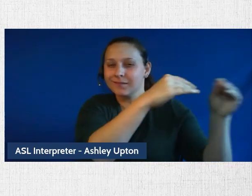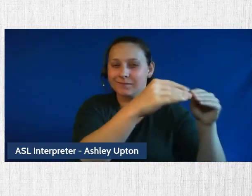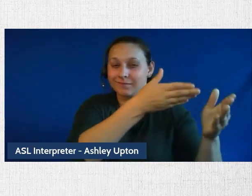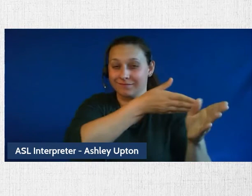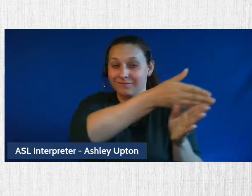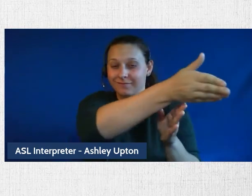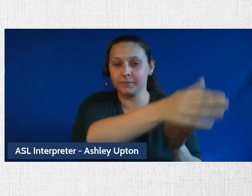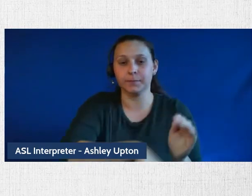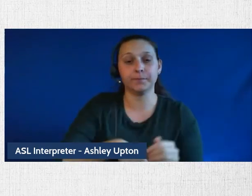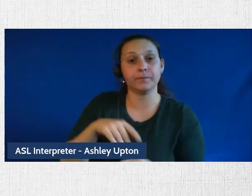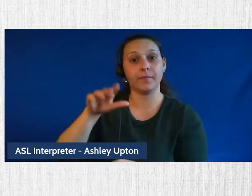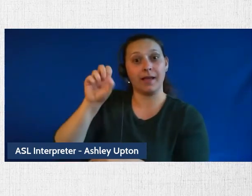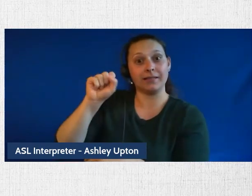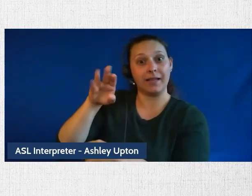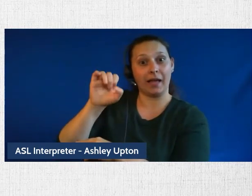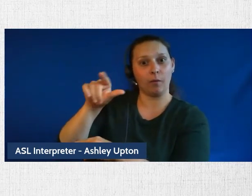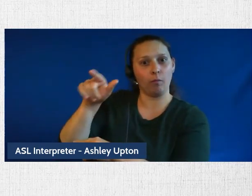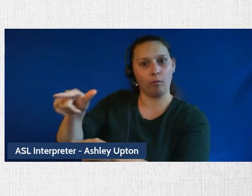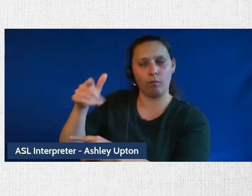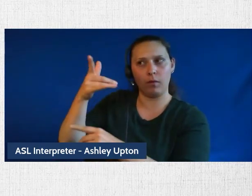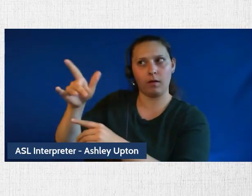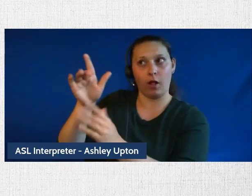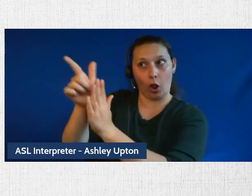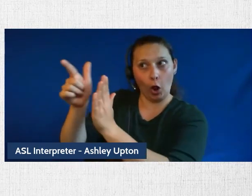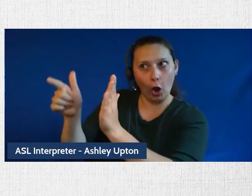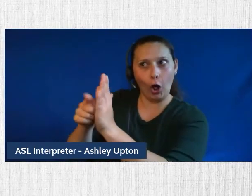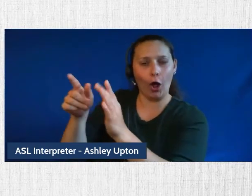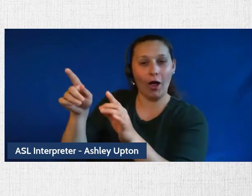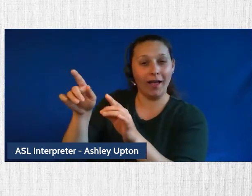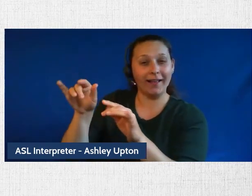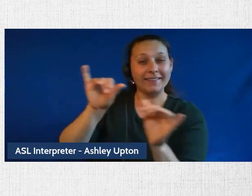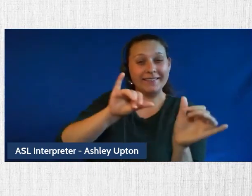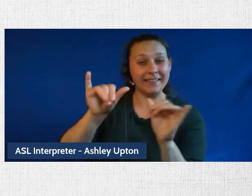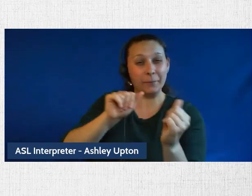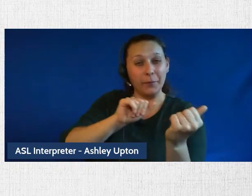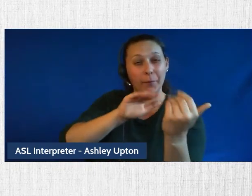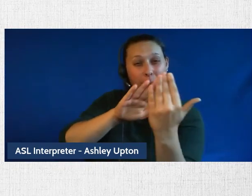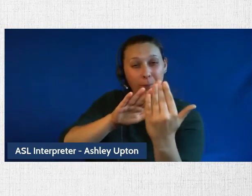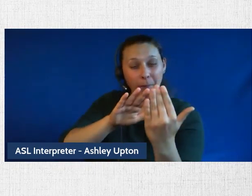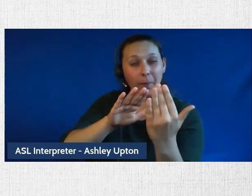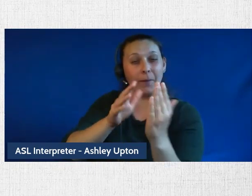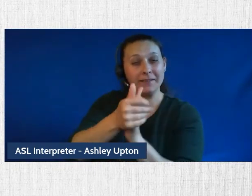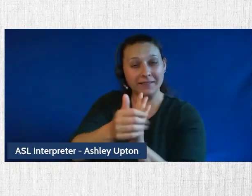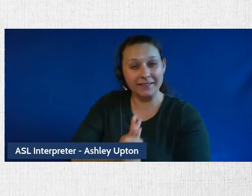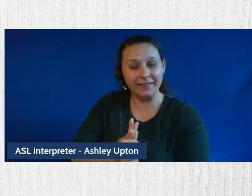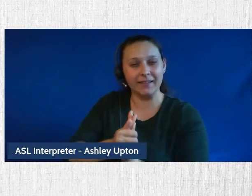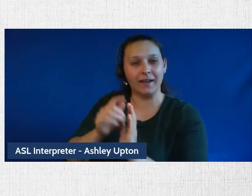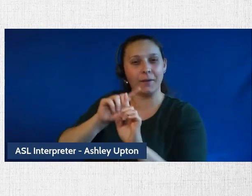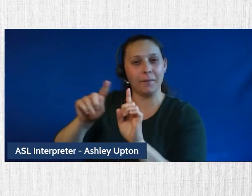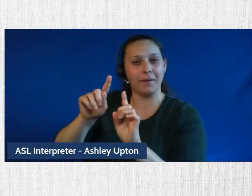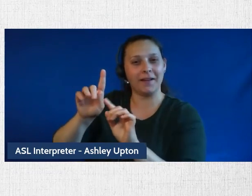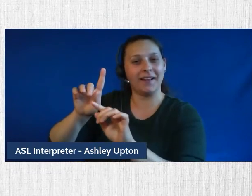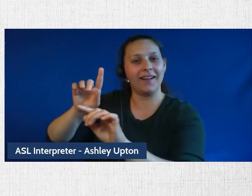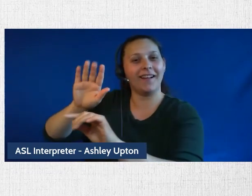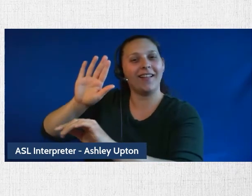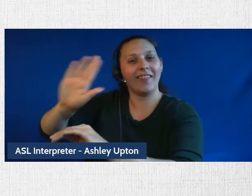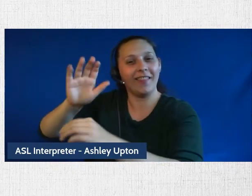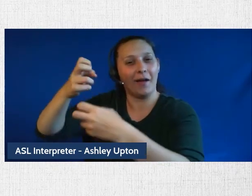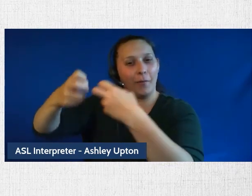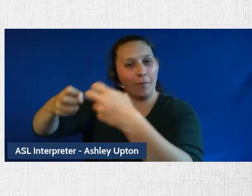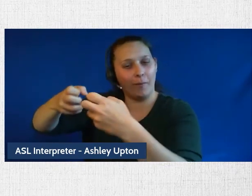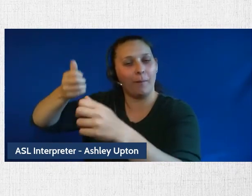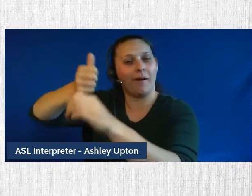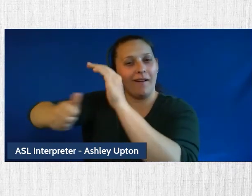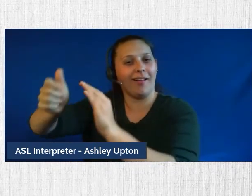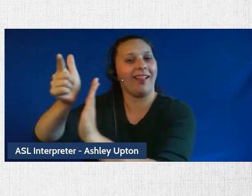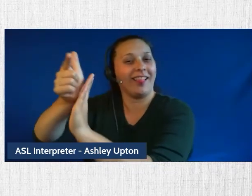Samuel had big visions to kind of use the same techniques just to solve different types of problems in the legal domain. So